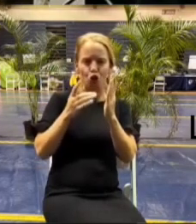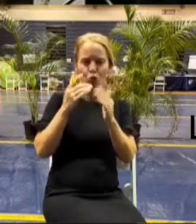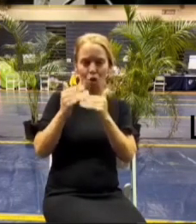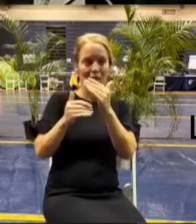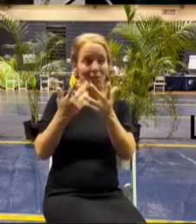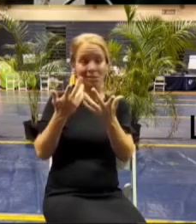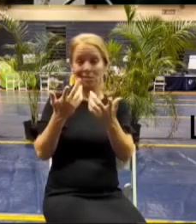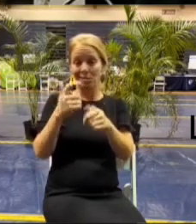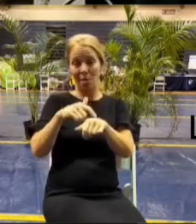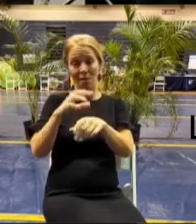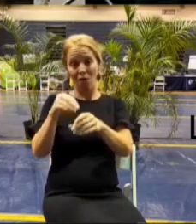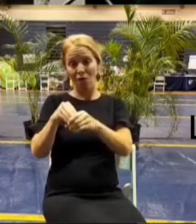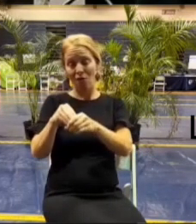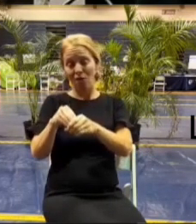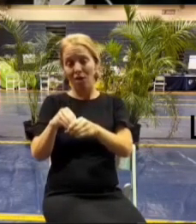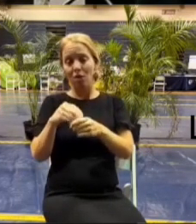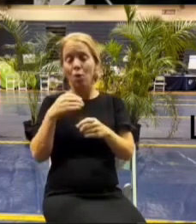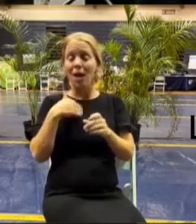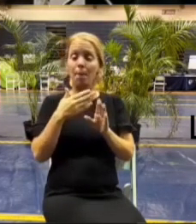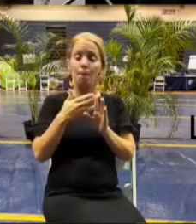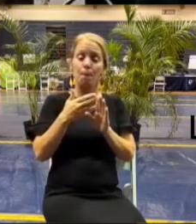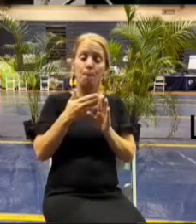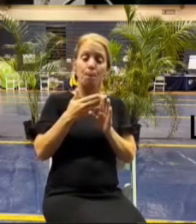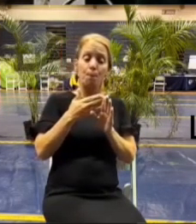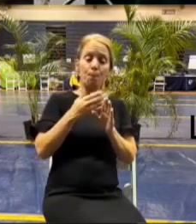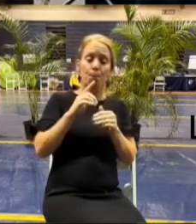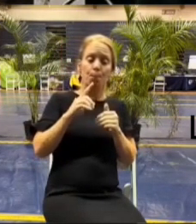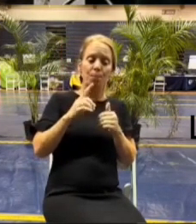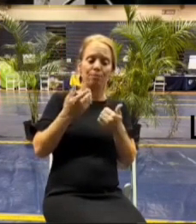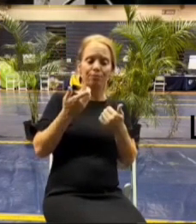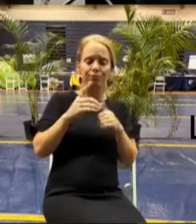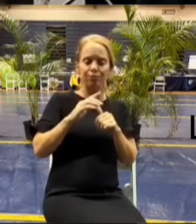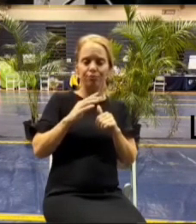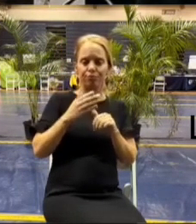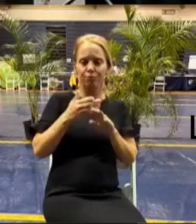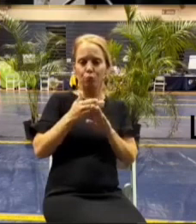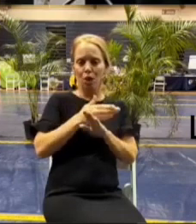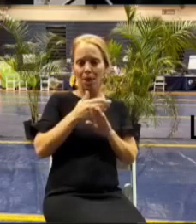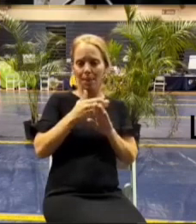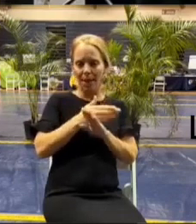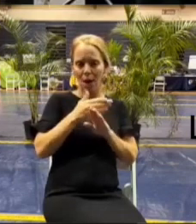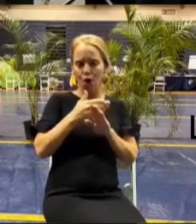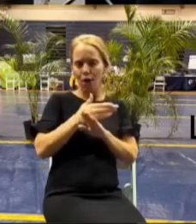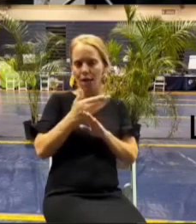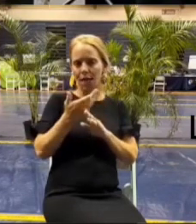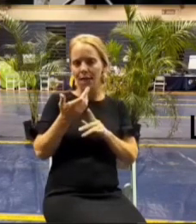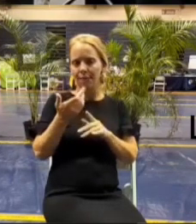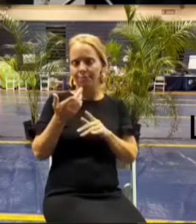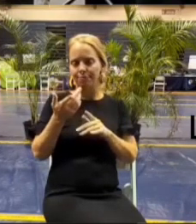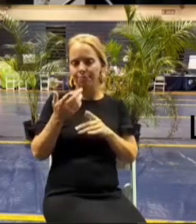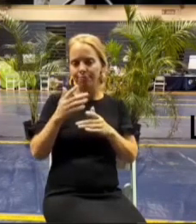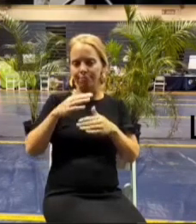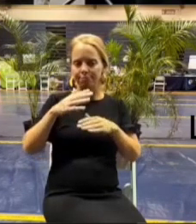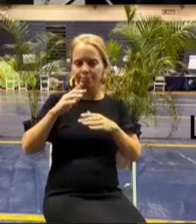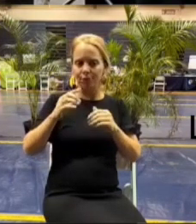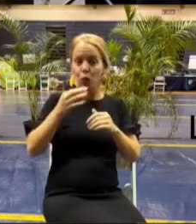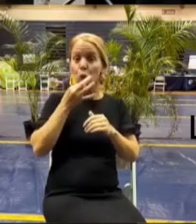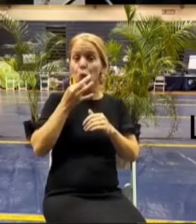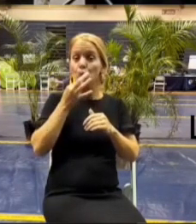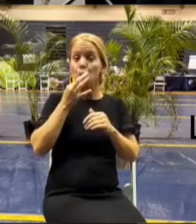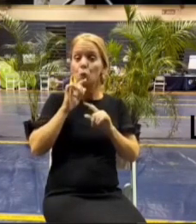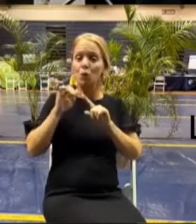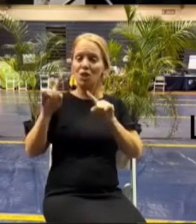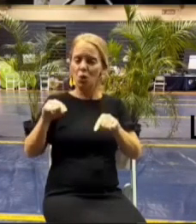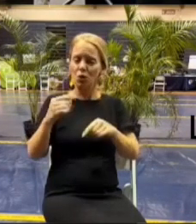takes that long we get preliminary results uh about four or five days after uh after the sample